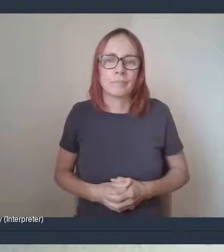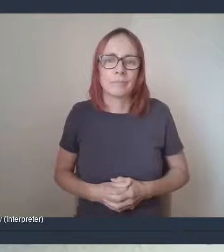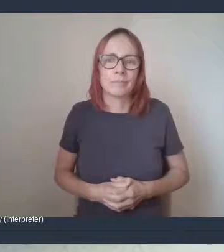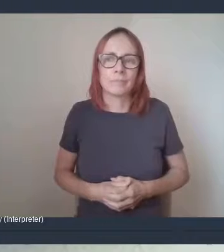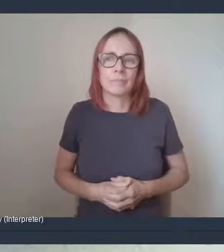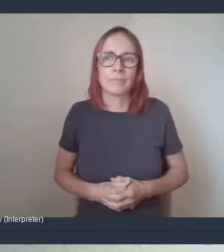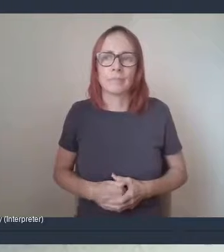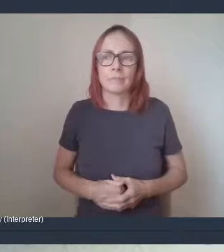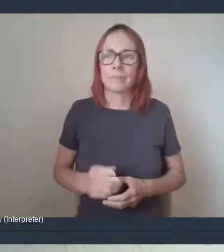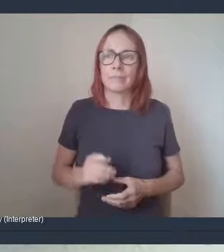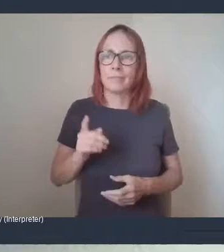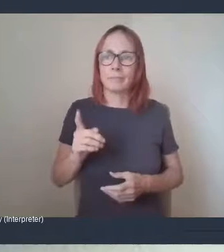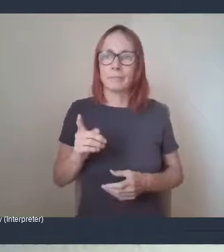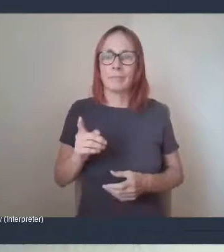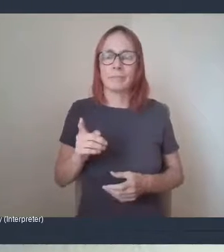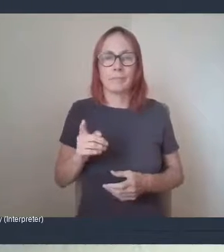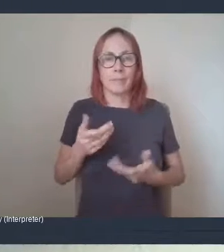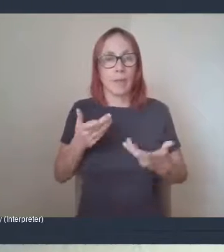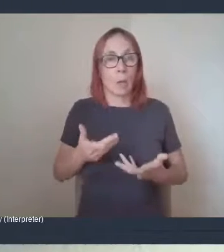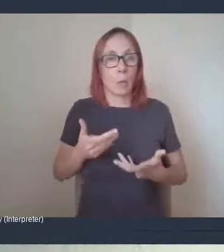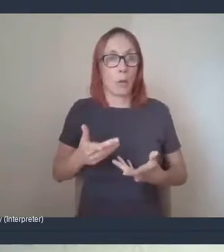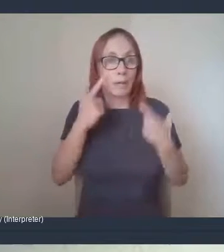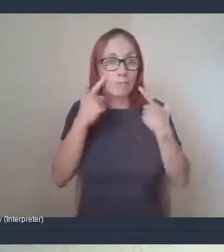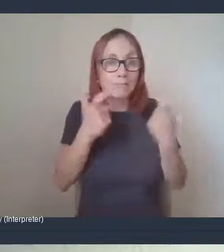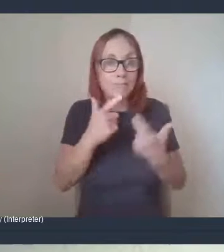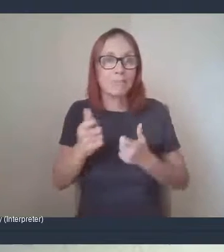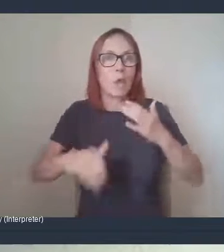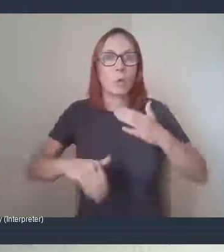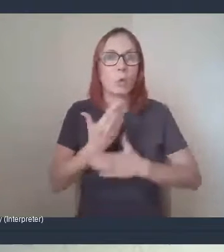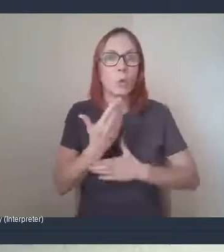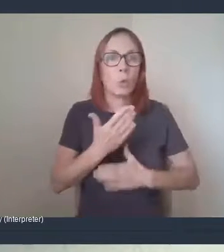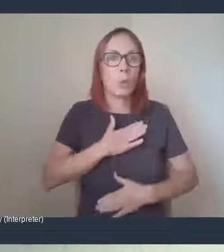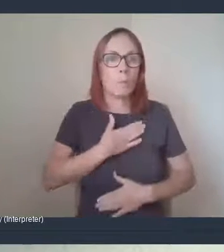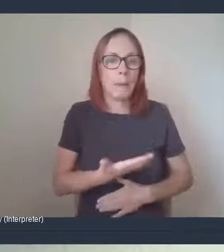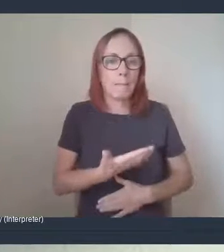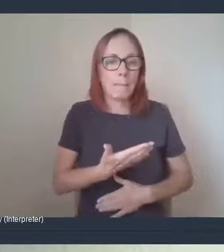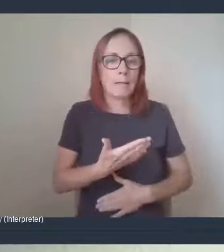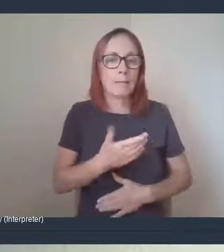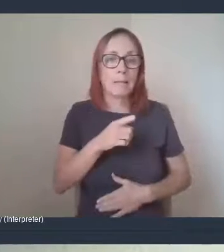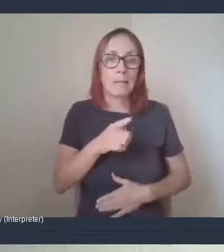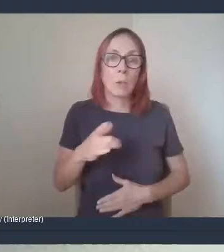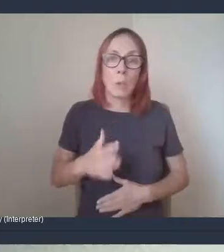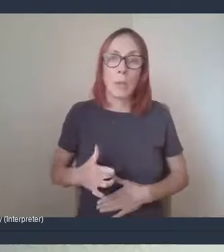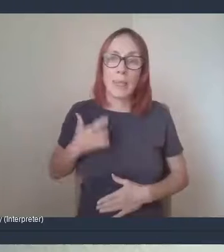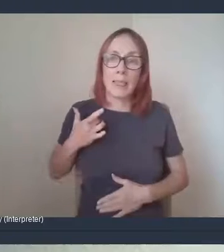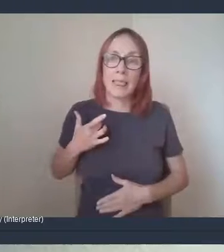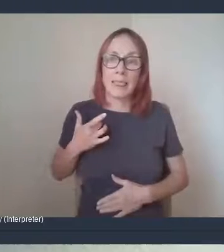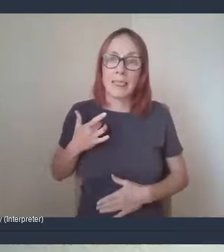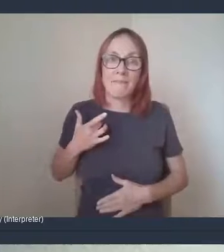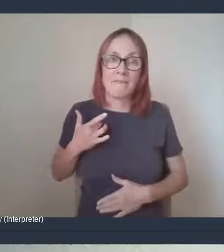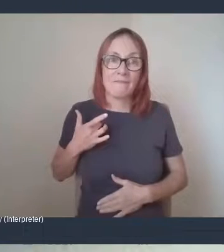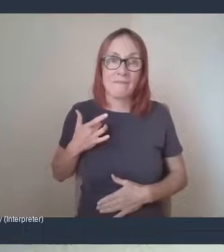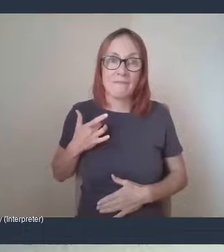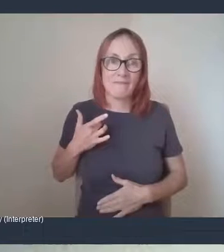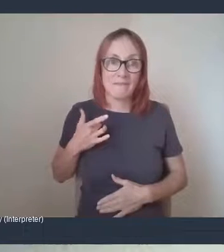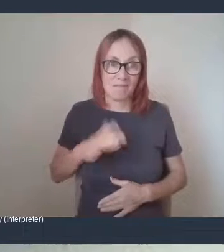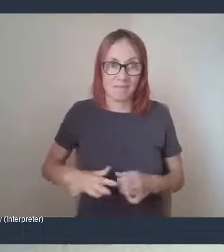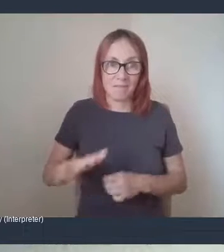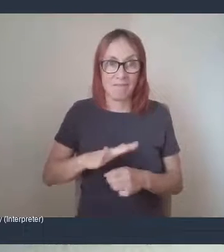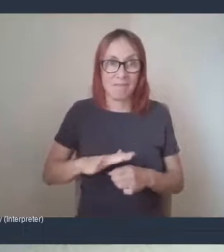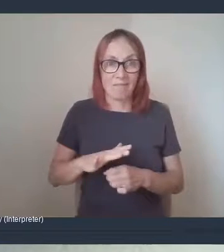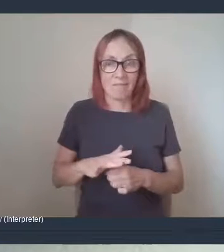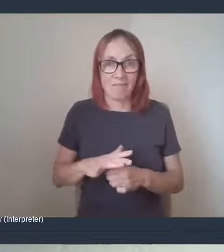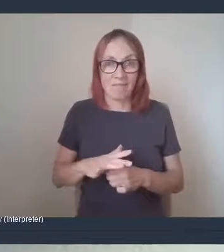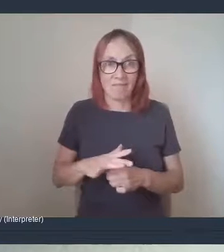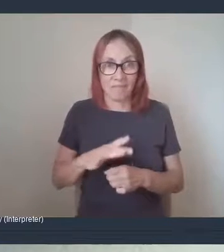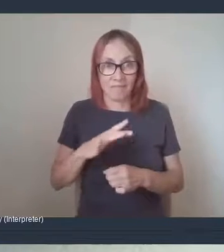So, we're currently signing up new members. So, if you're interested, live in Ireland, then you can message our